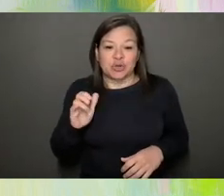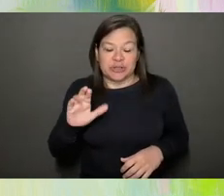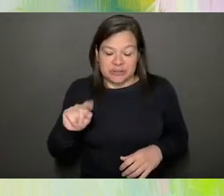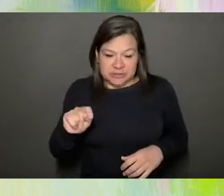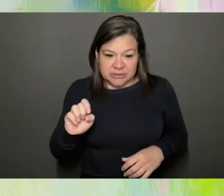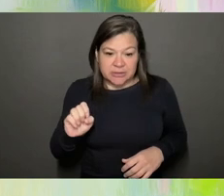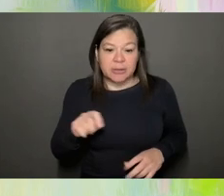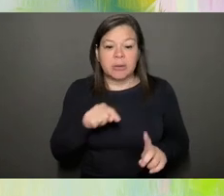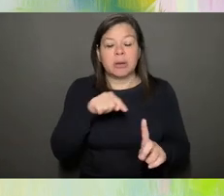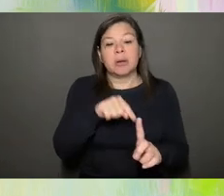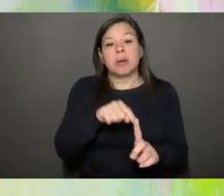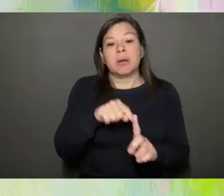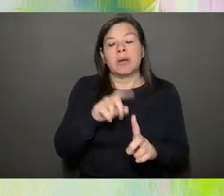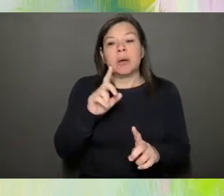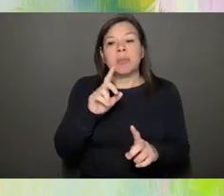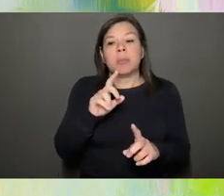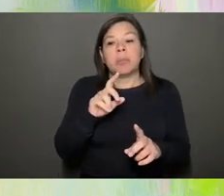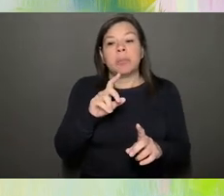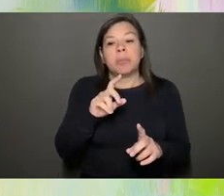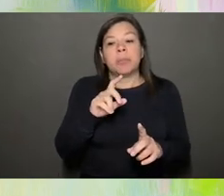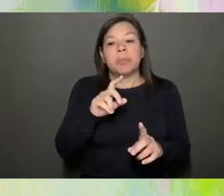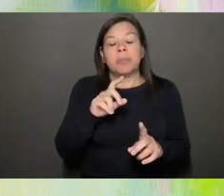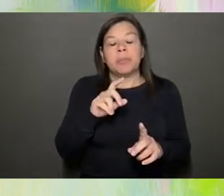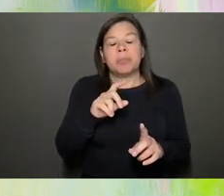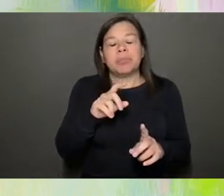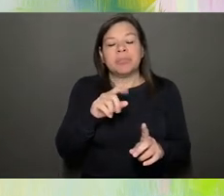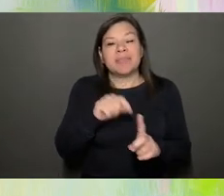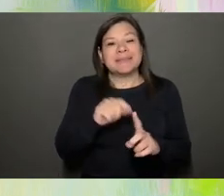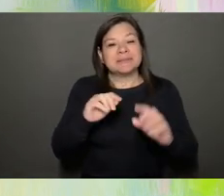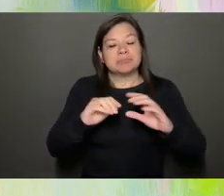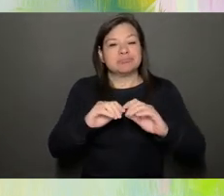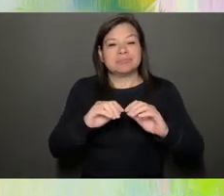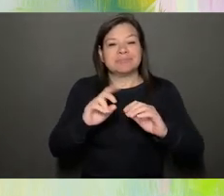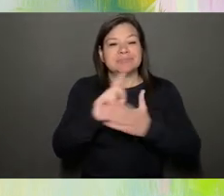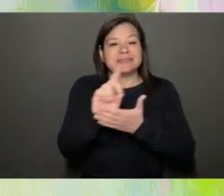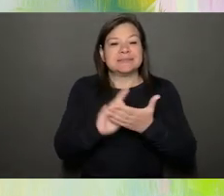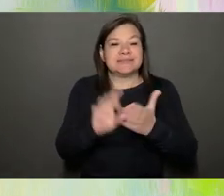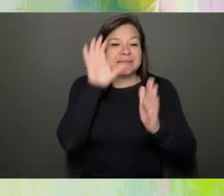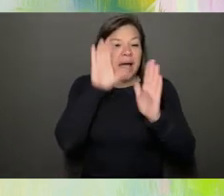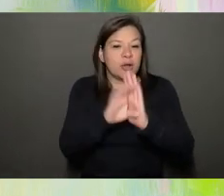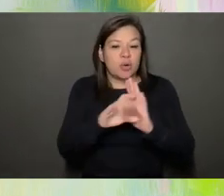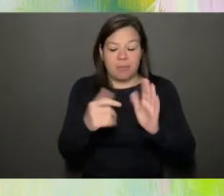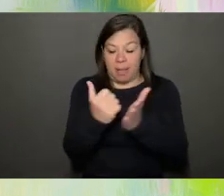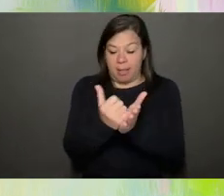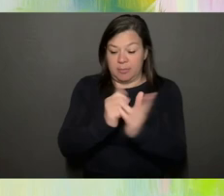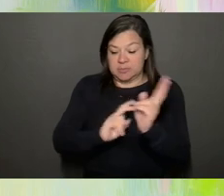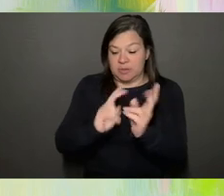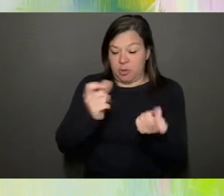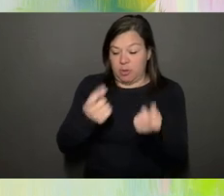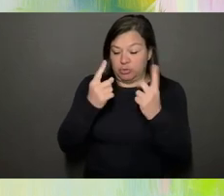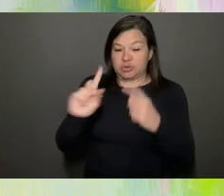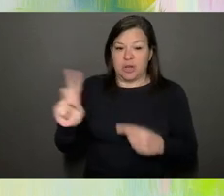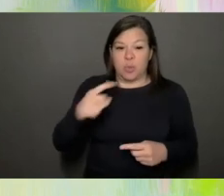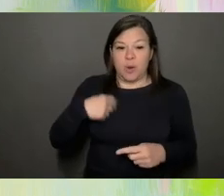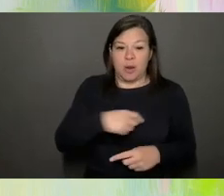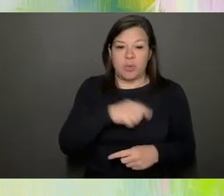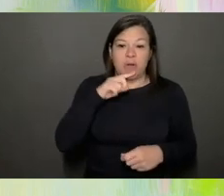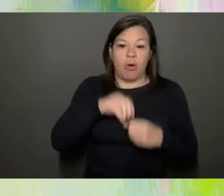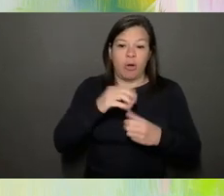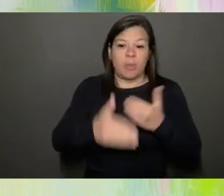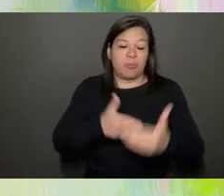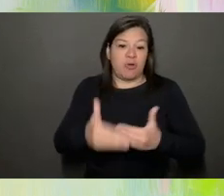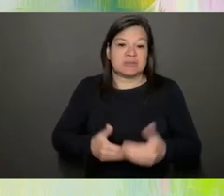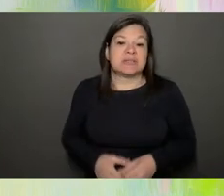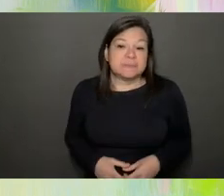totally accurate. It does help people understand, like, where are we in this process? Because I think that it can